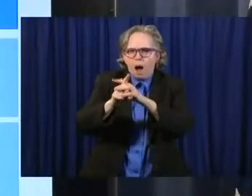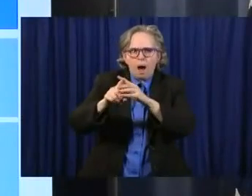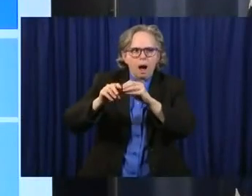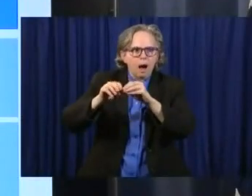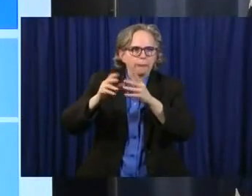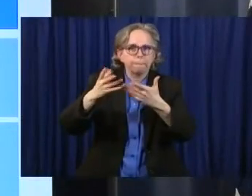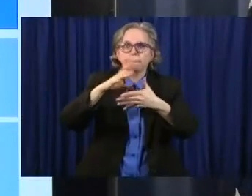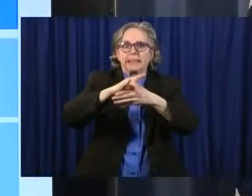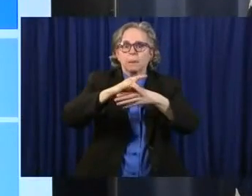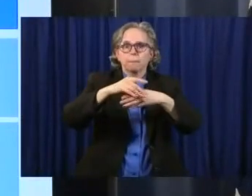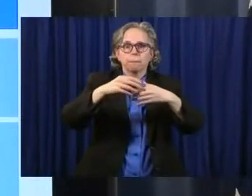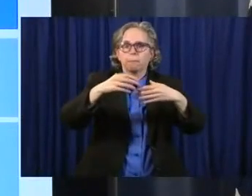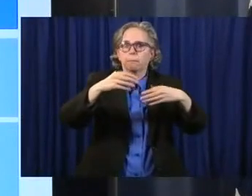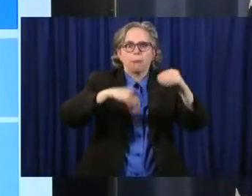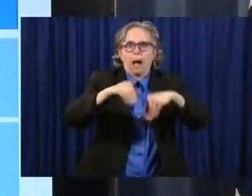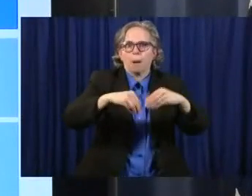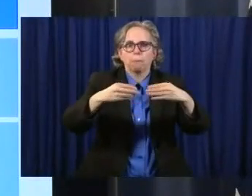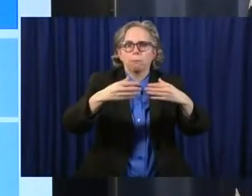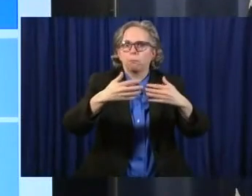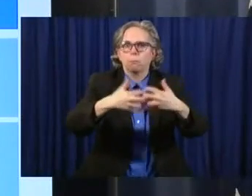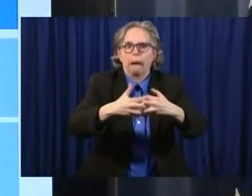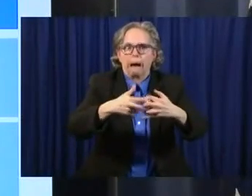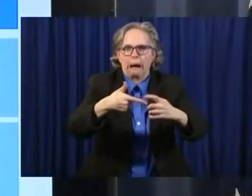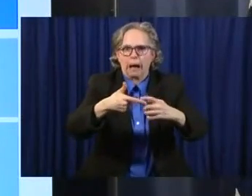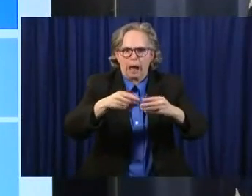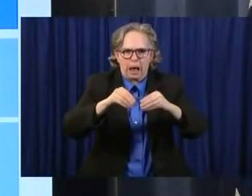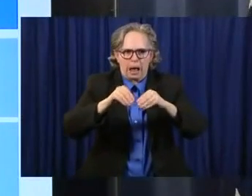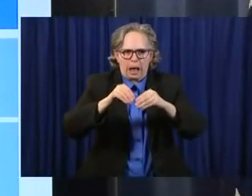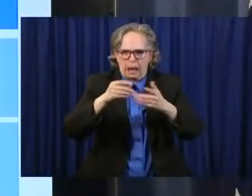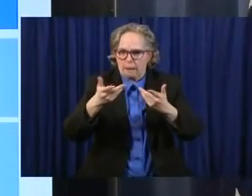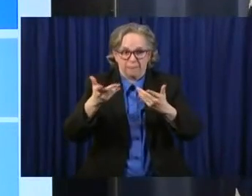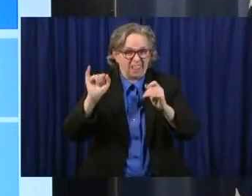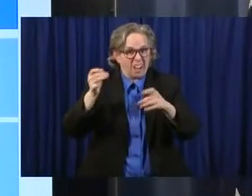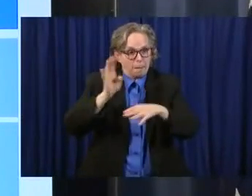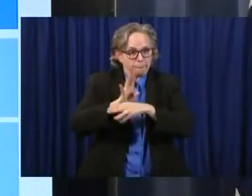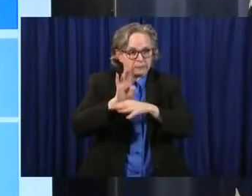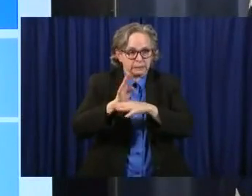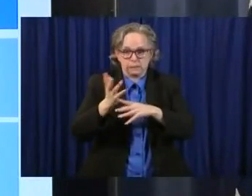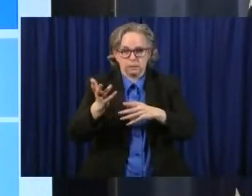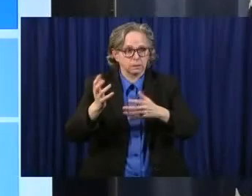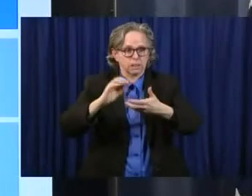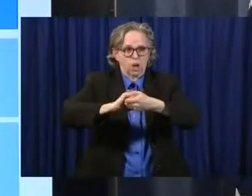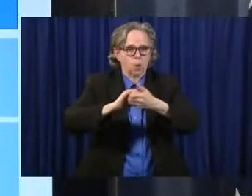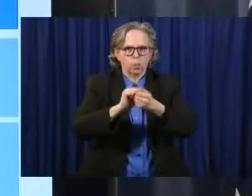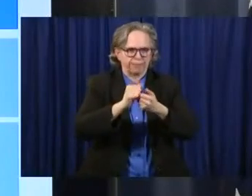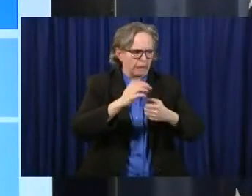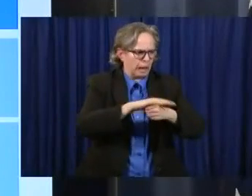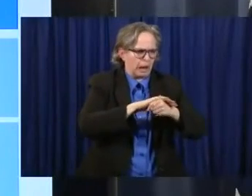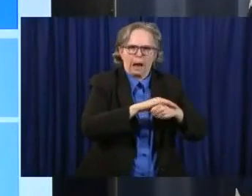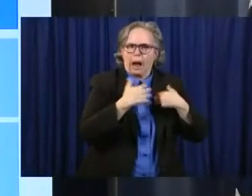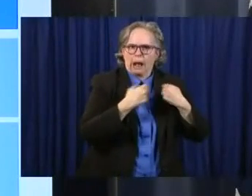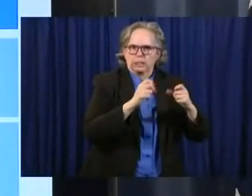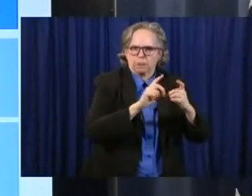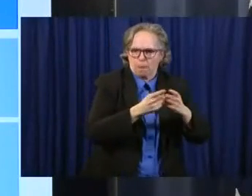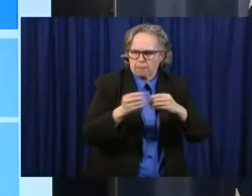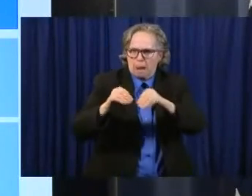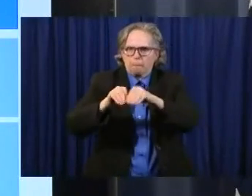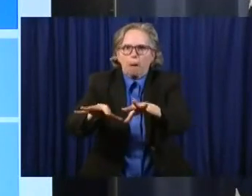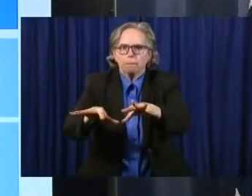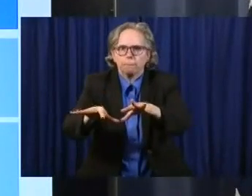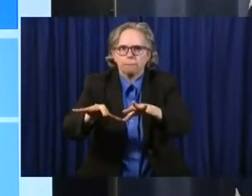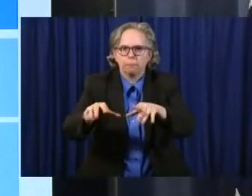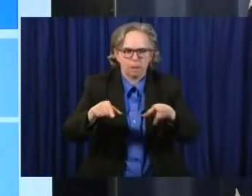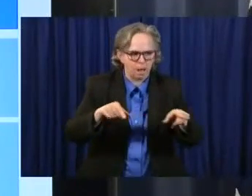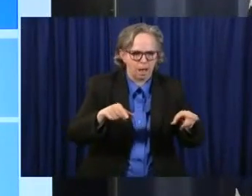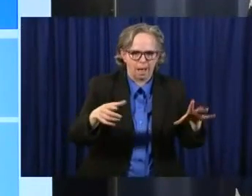it really is that business coming together alongside the local health departments, alongside, you know, a